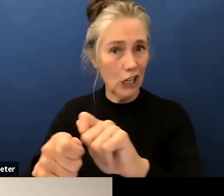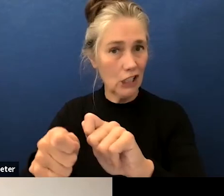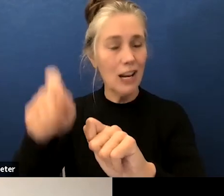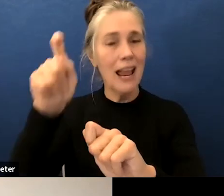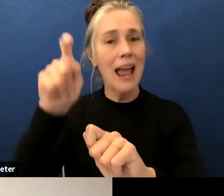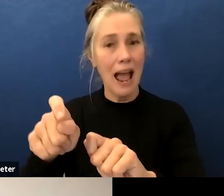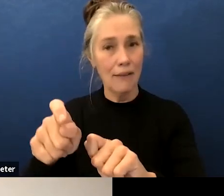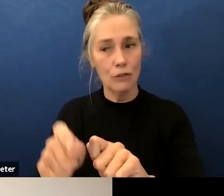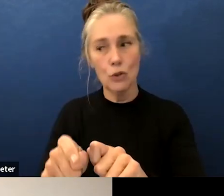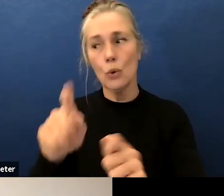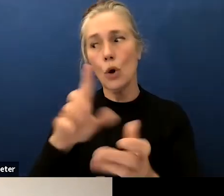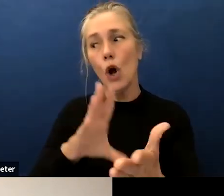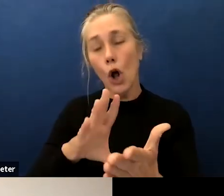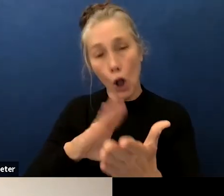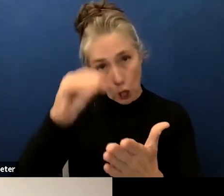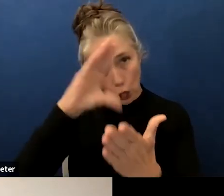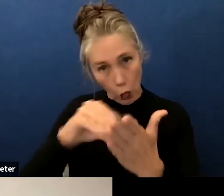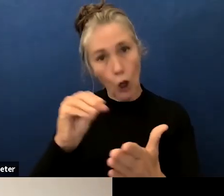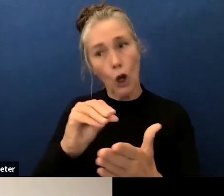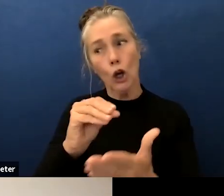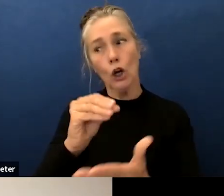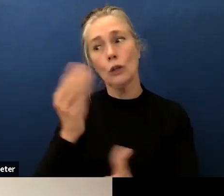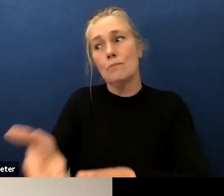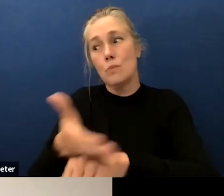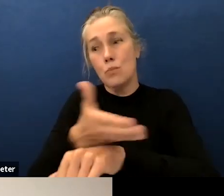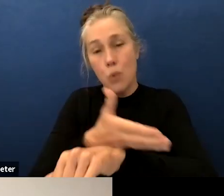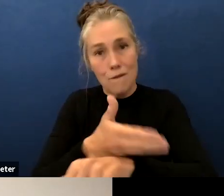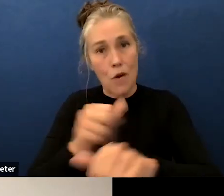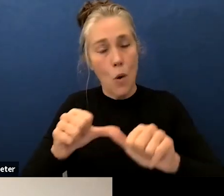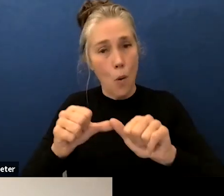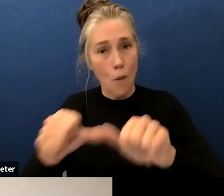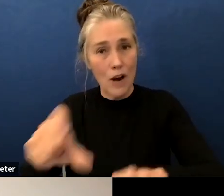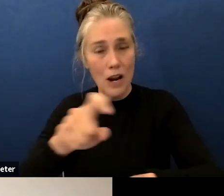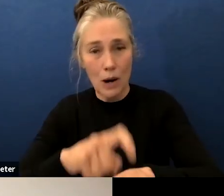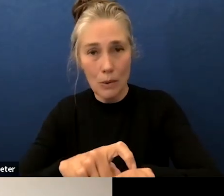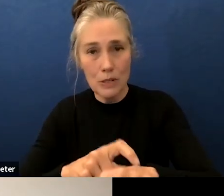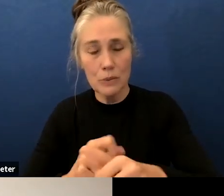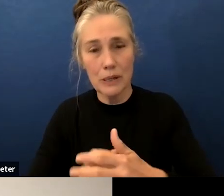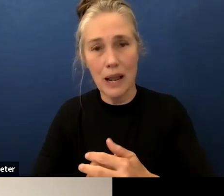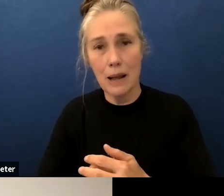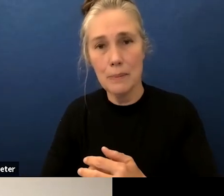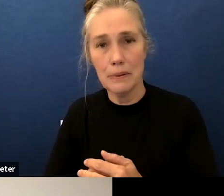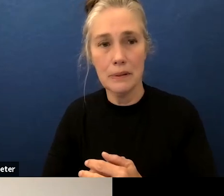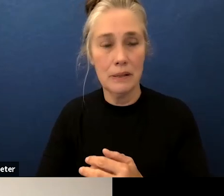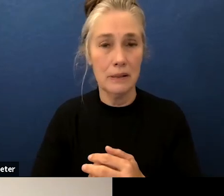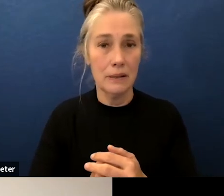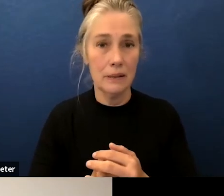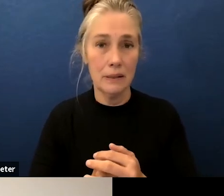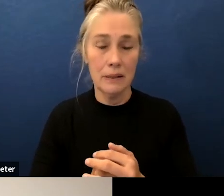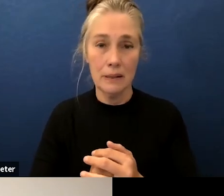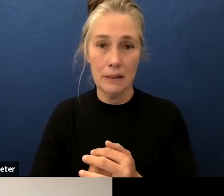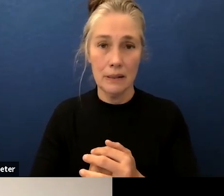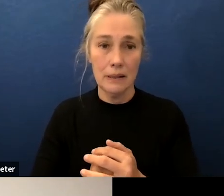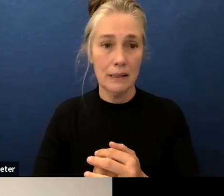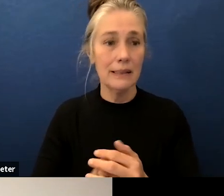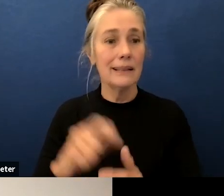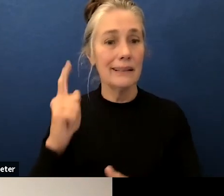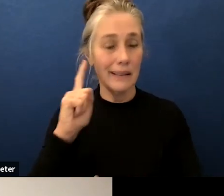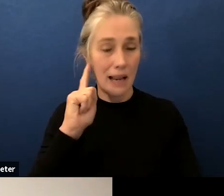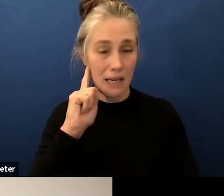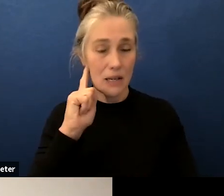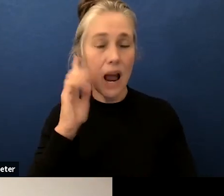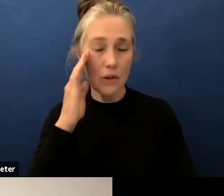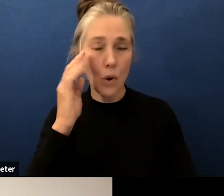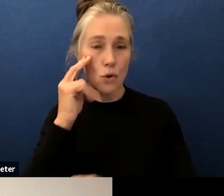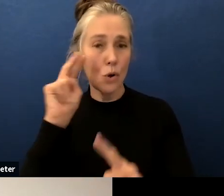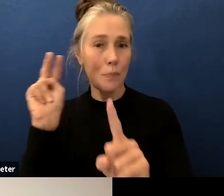struggle that we are facing so well i i totally agree and i appreciate your compassionate view